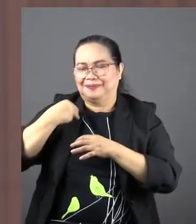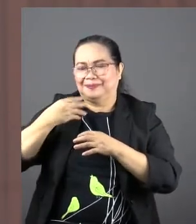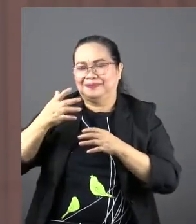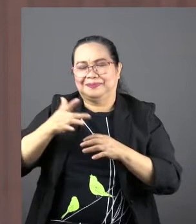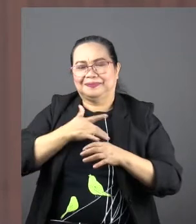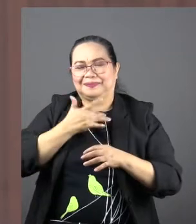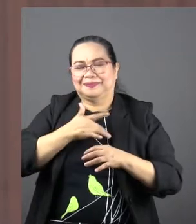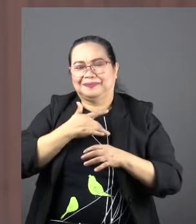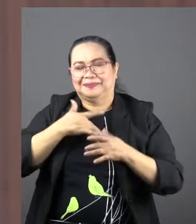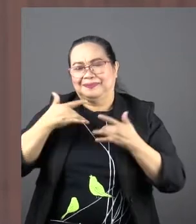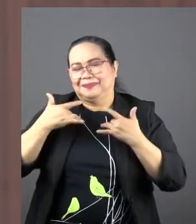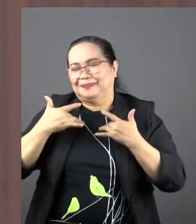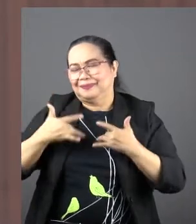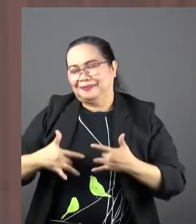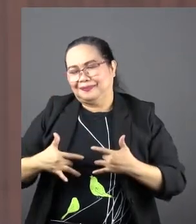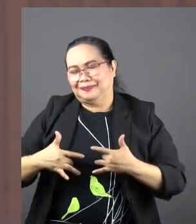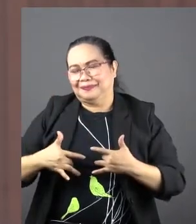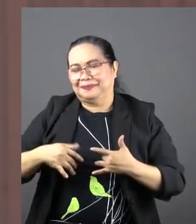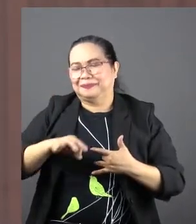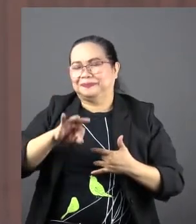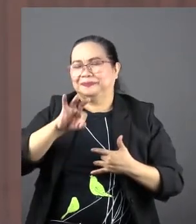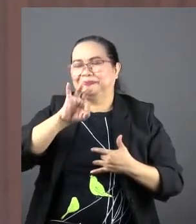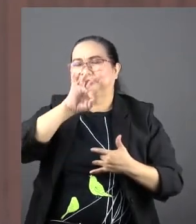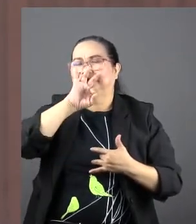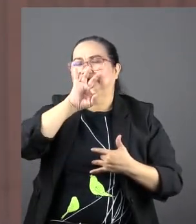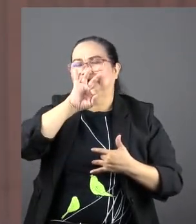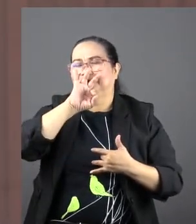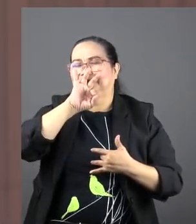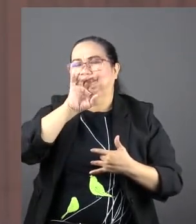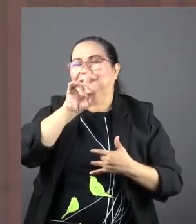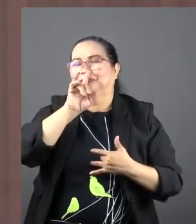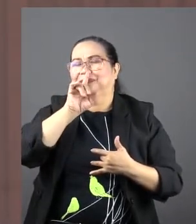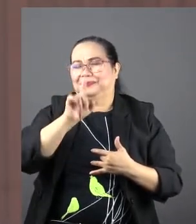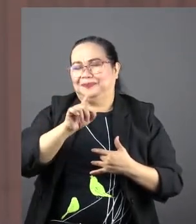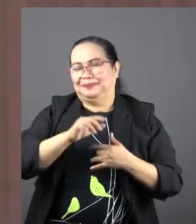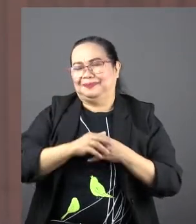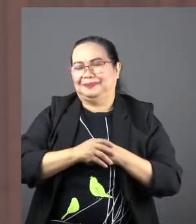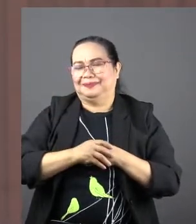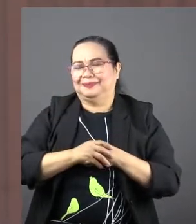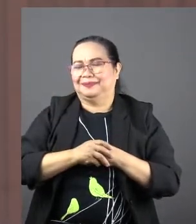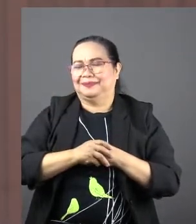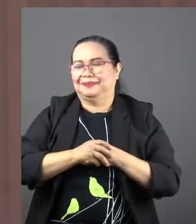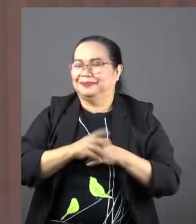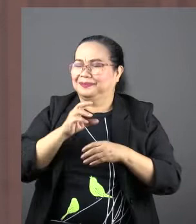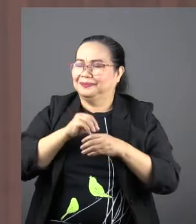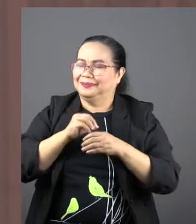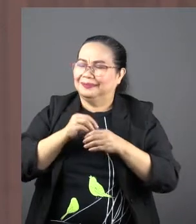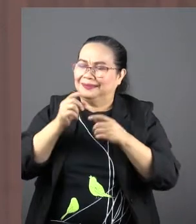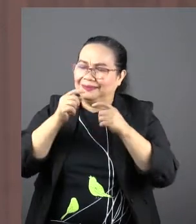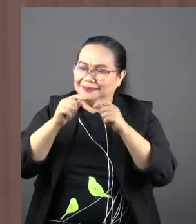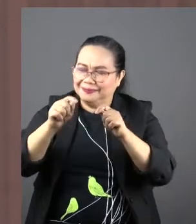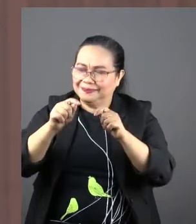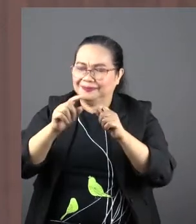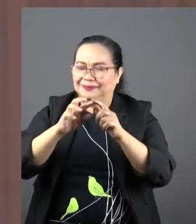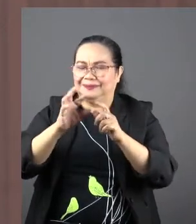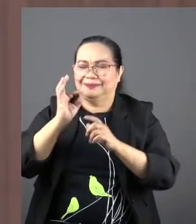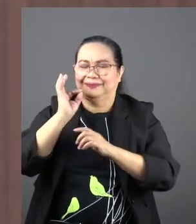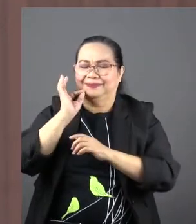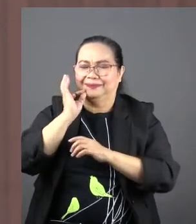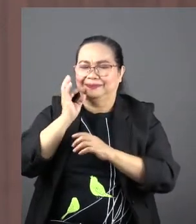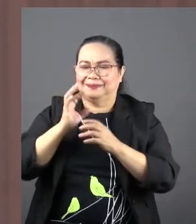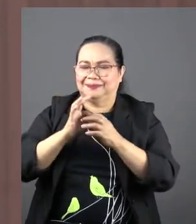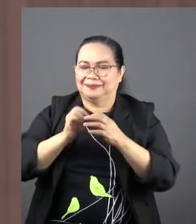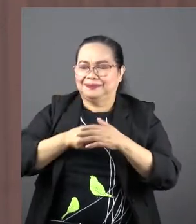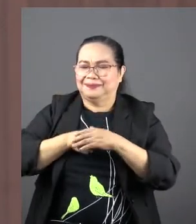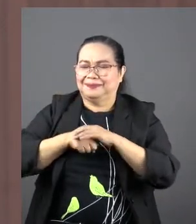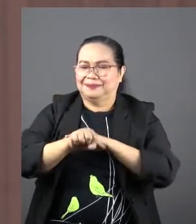or disappointed somehow, either in their efforts or in the fruit of their